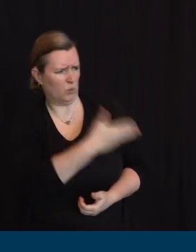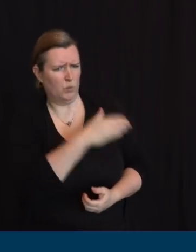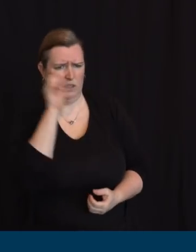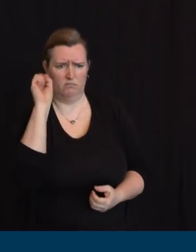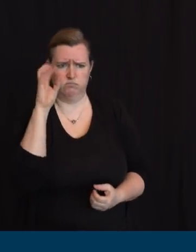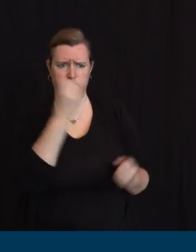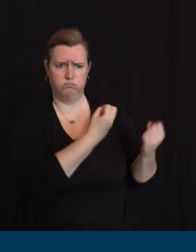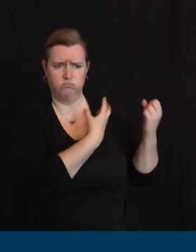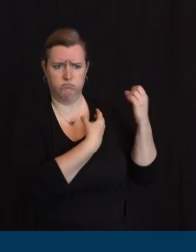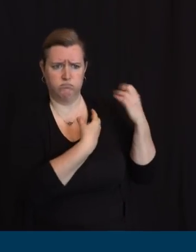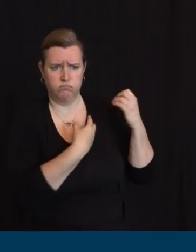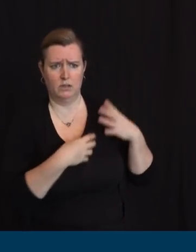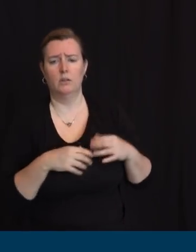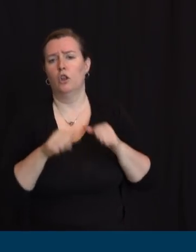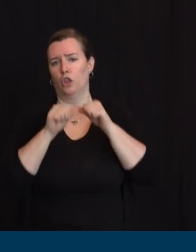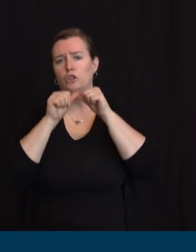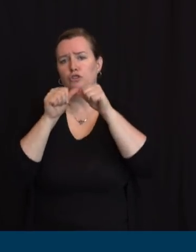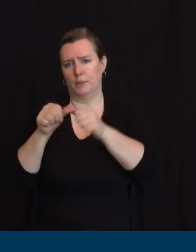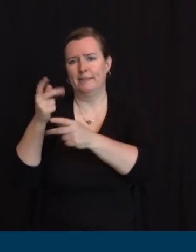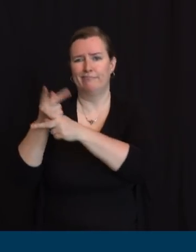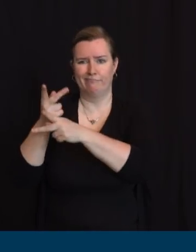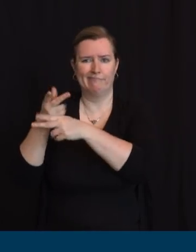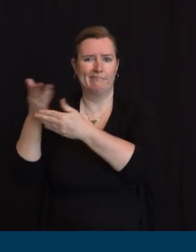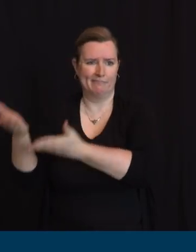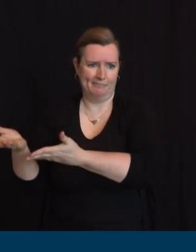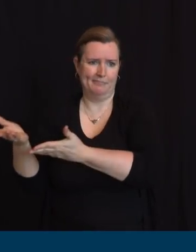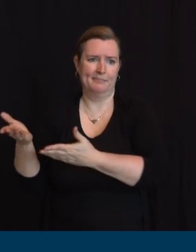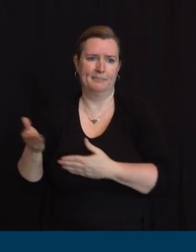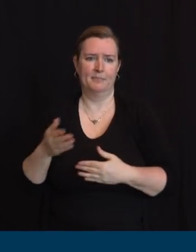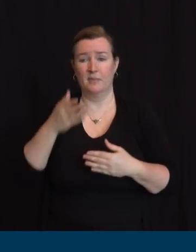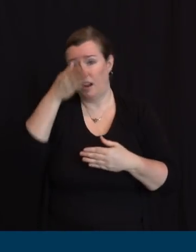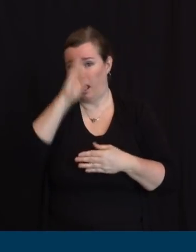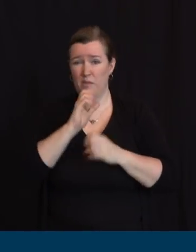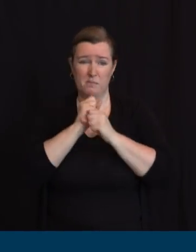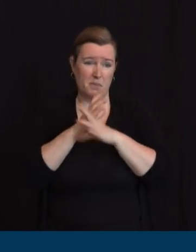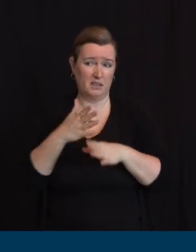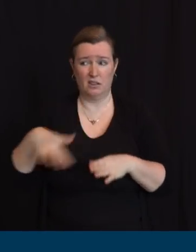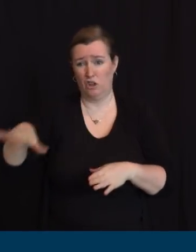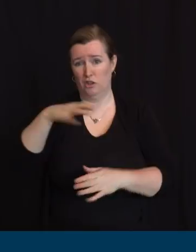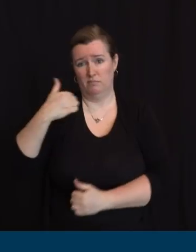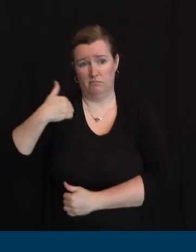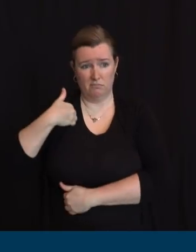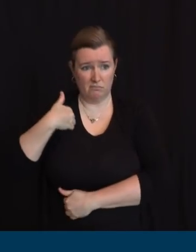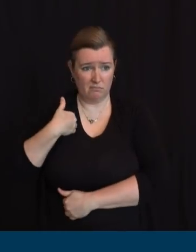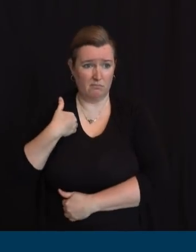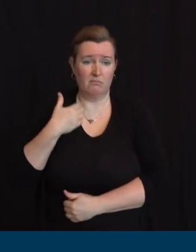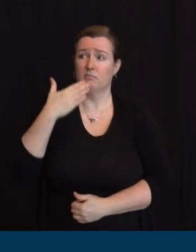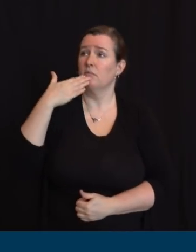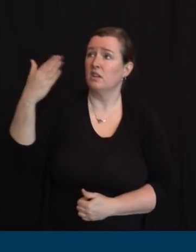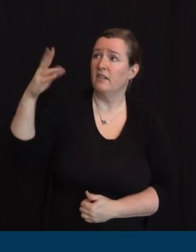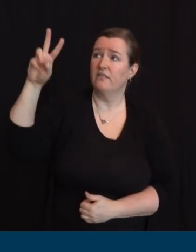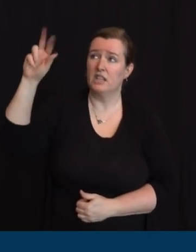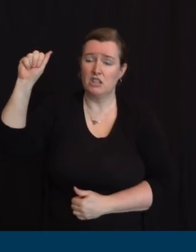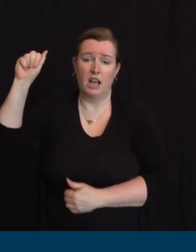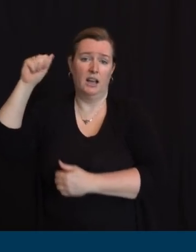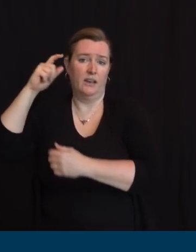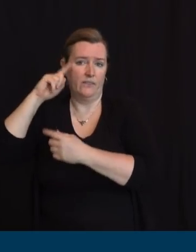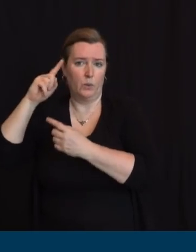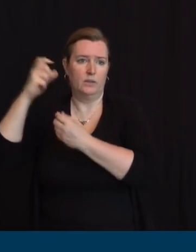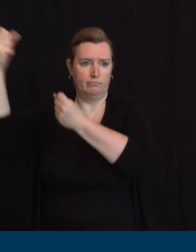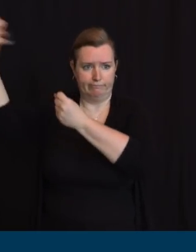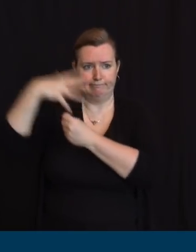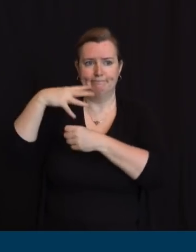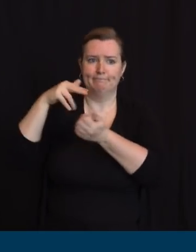Secretary Wilkie is going to send 90 nurses our way because God knows we need them. The